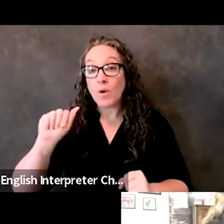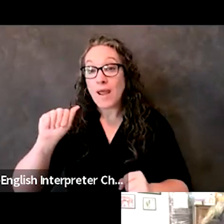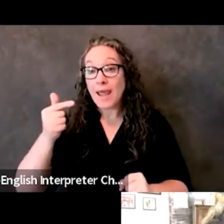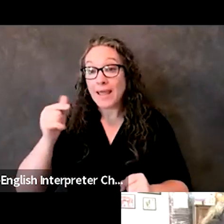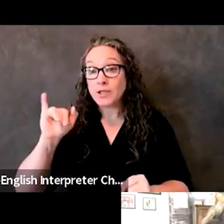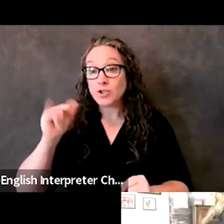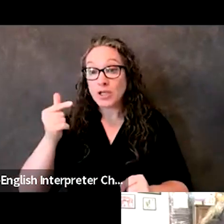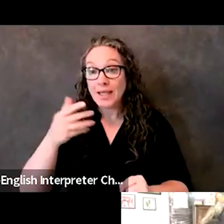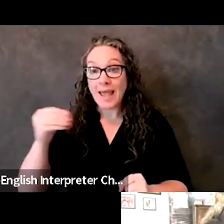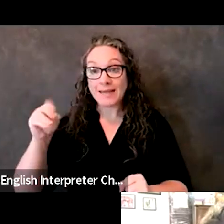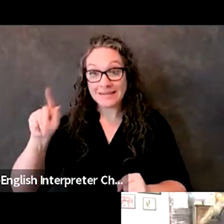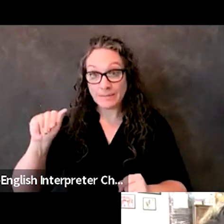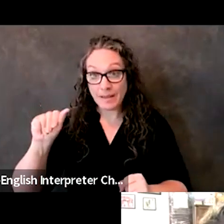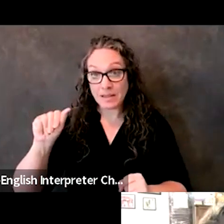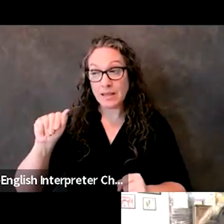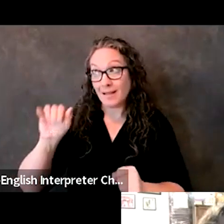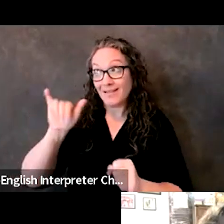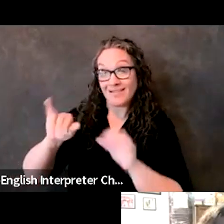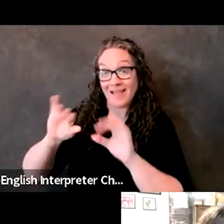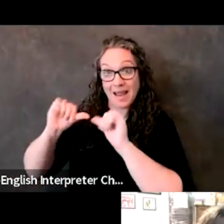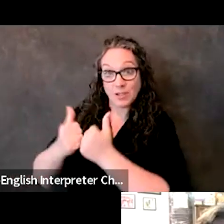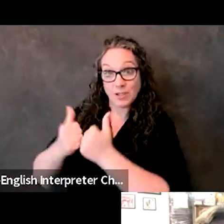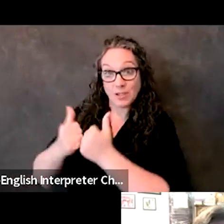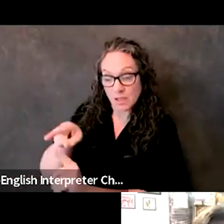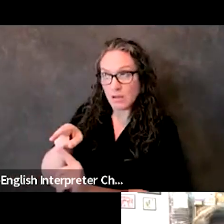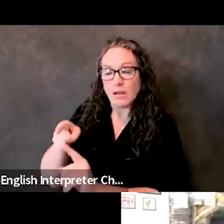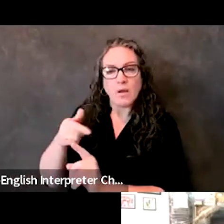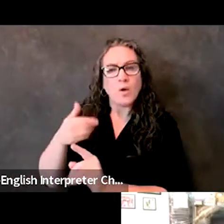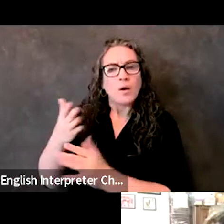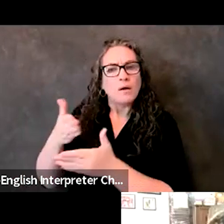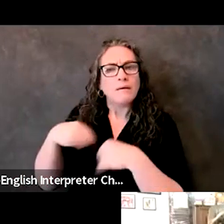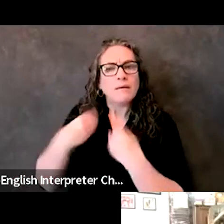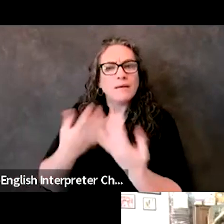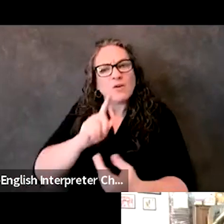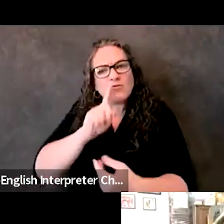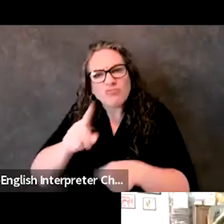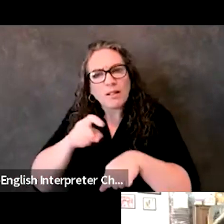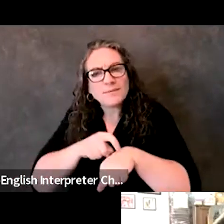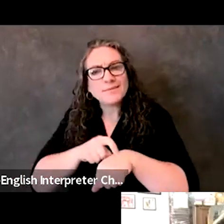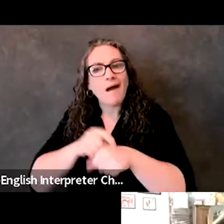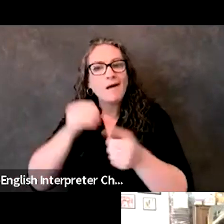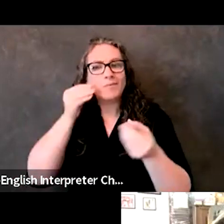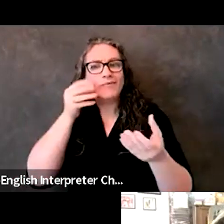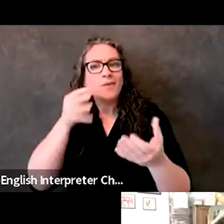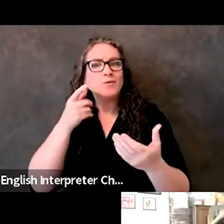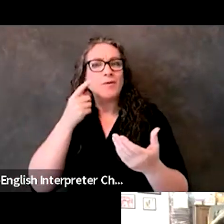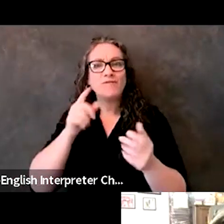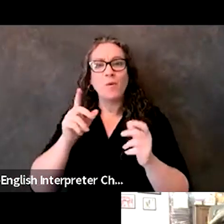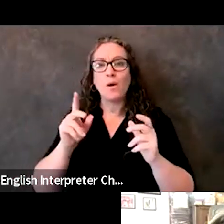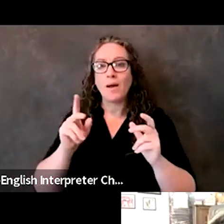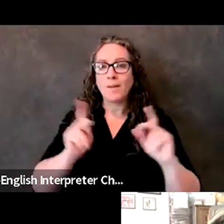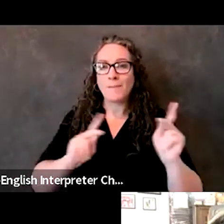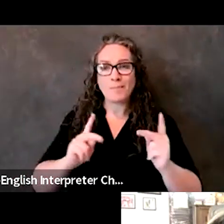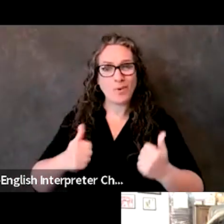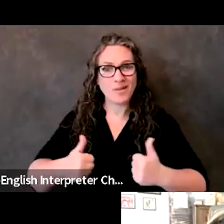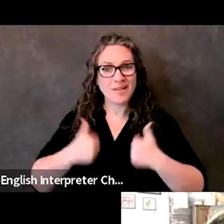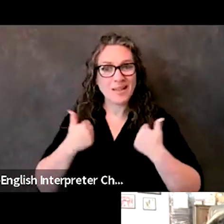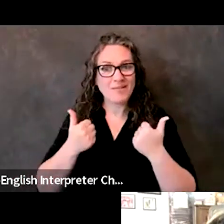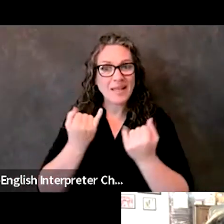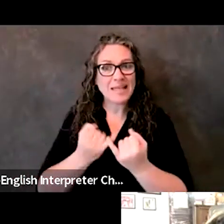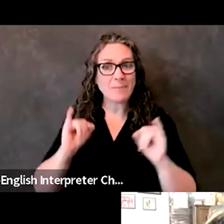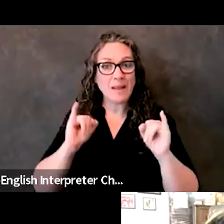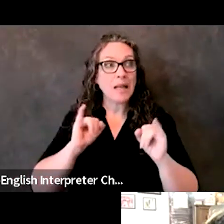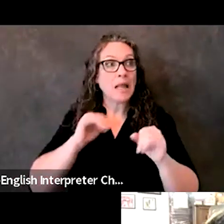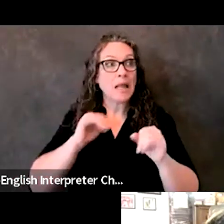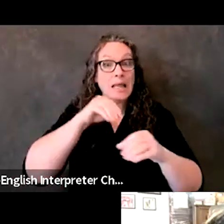to share real-time information with caseworkers for Nevadans who are living independently in the impacted